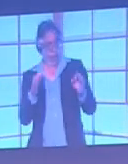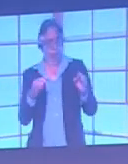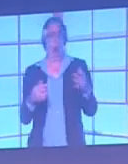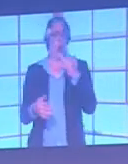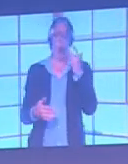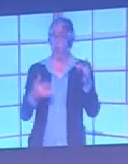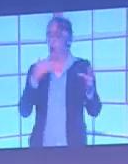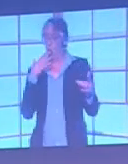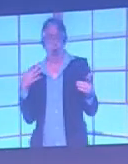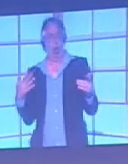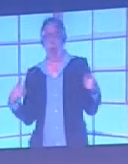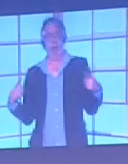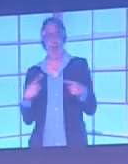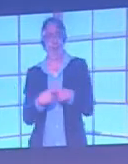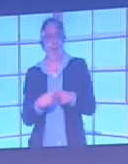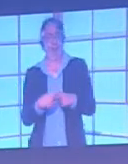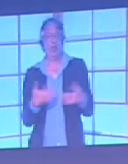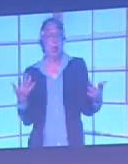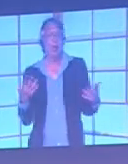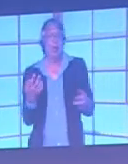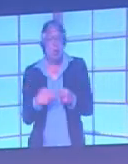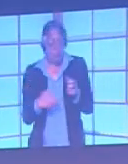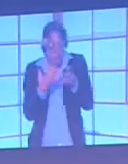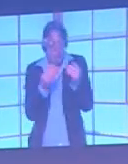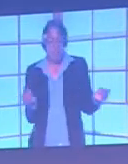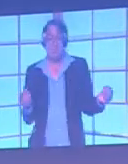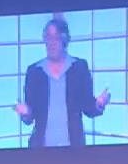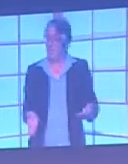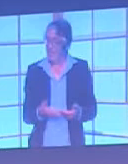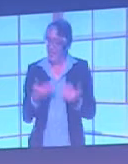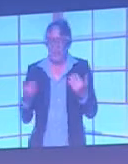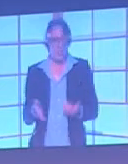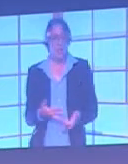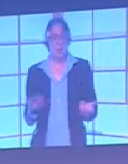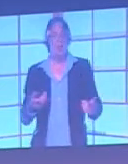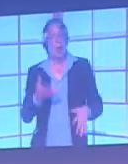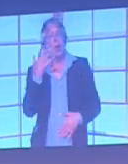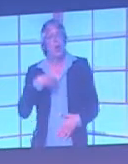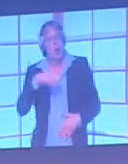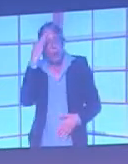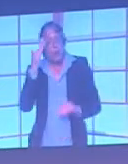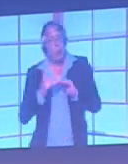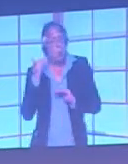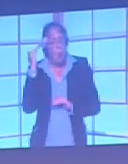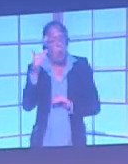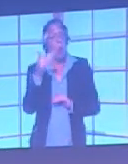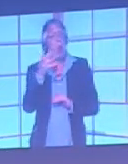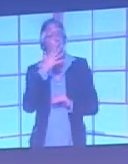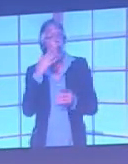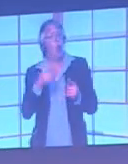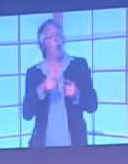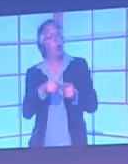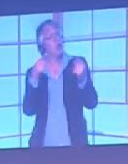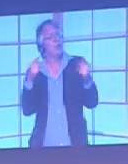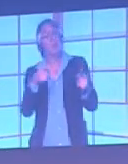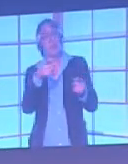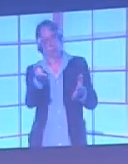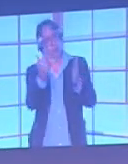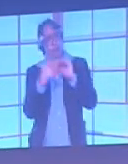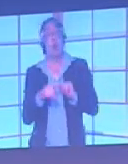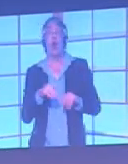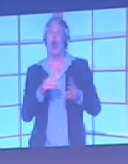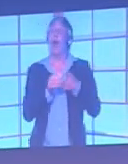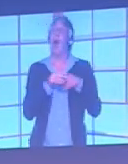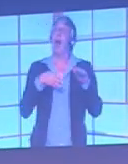most of the problems can be got round straight away. If you want to know more about colour contrast, you must have a look at the Access For All